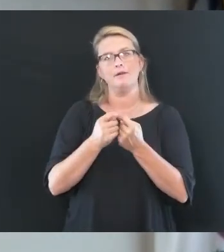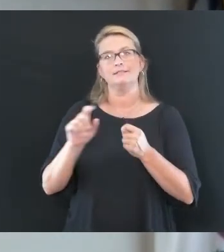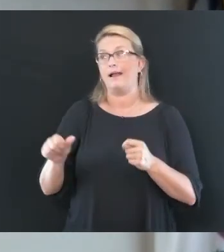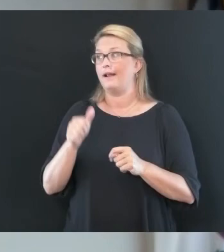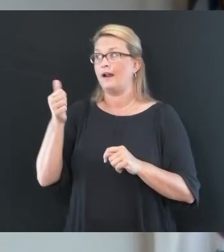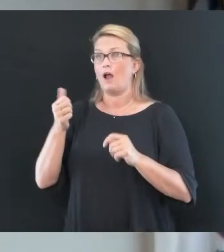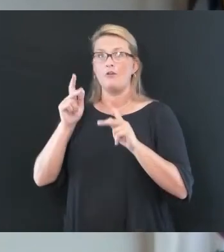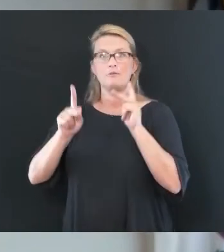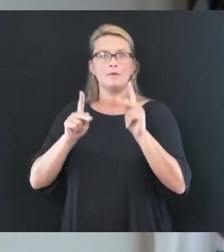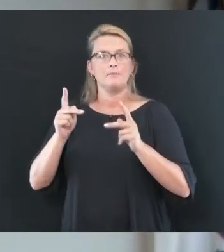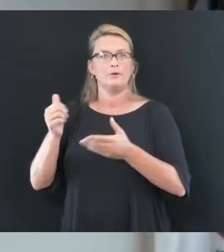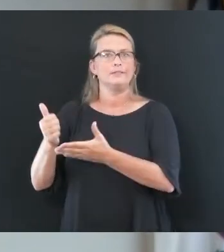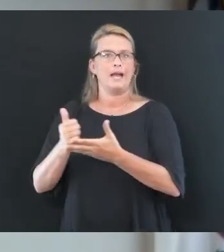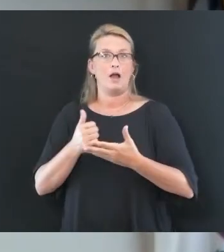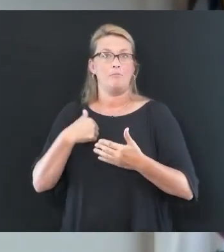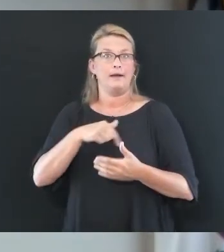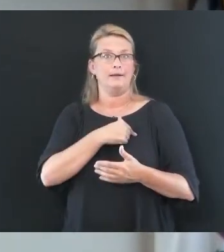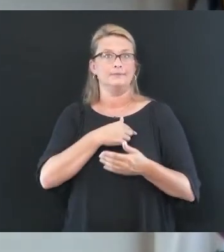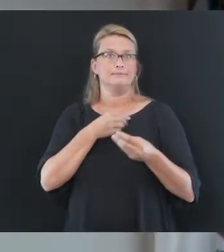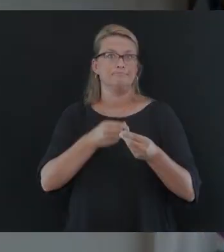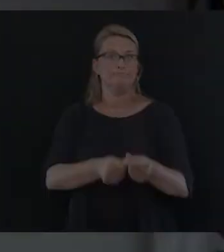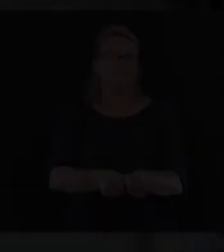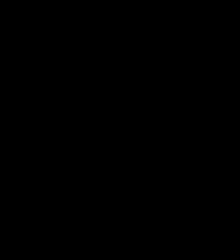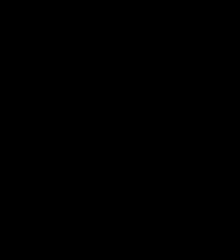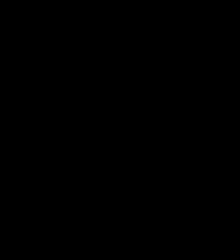work seamlessly. So I hope that's helpful. Thank you. you. Thank Thank Thank Thank